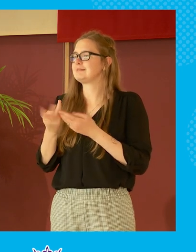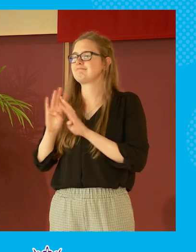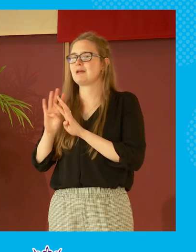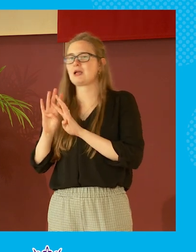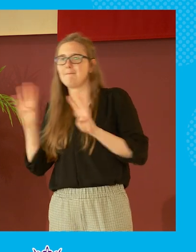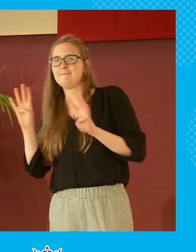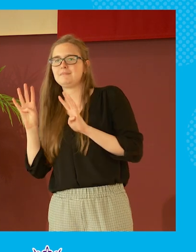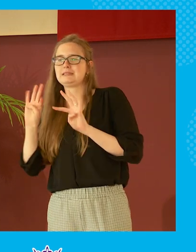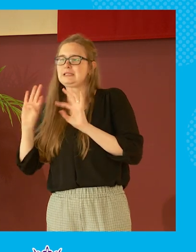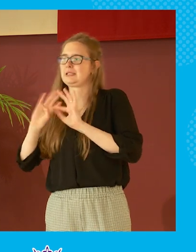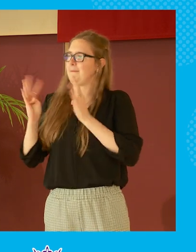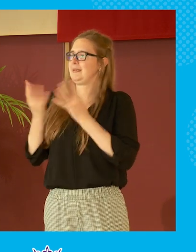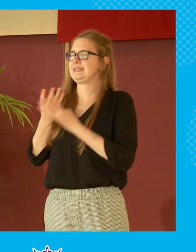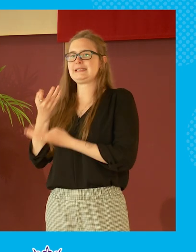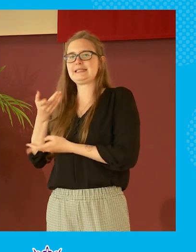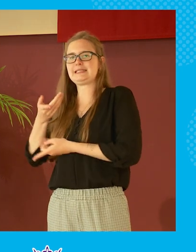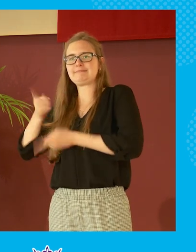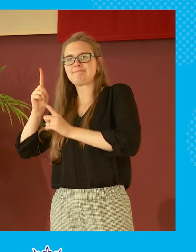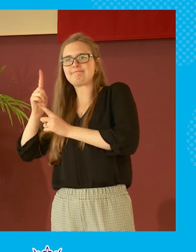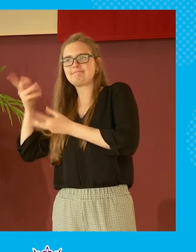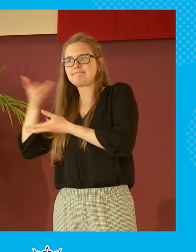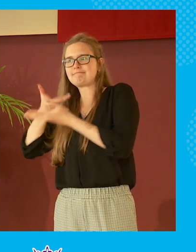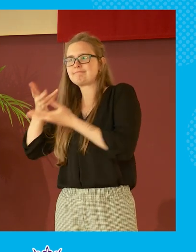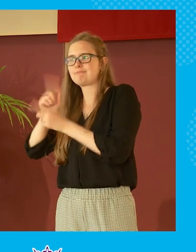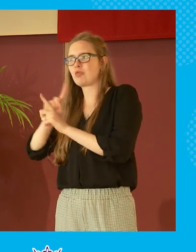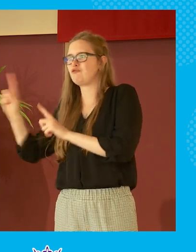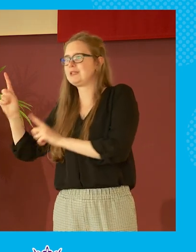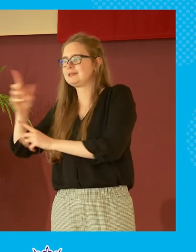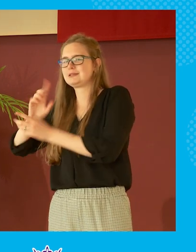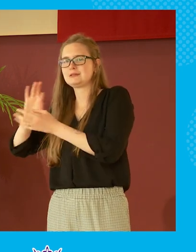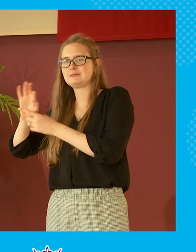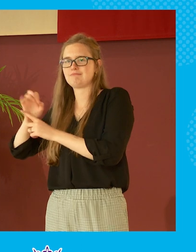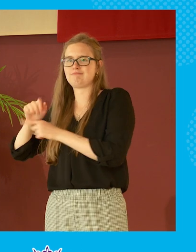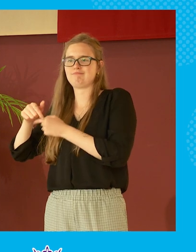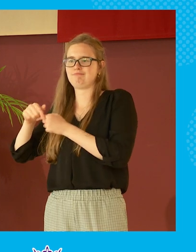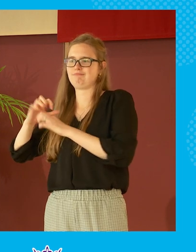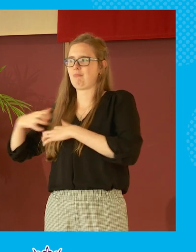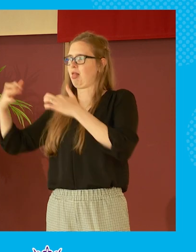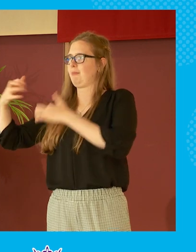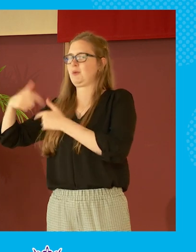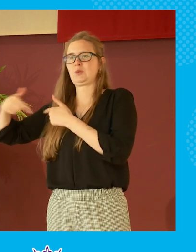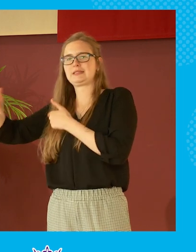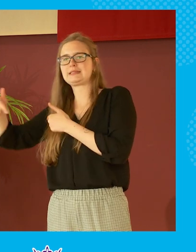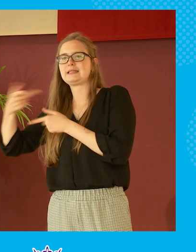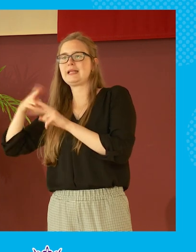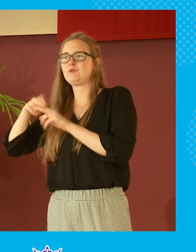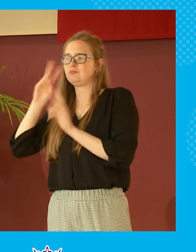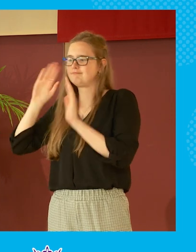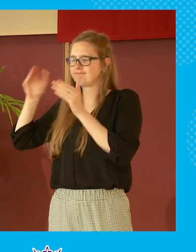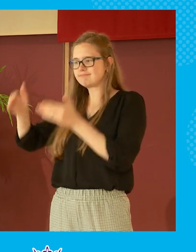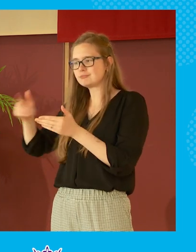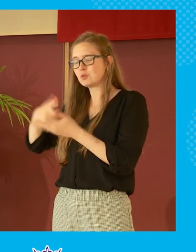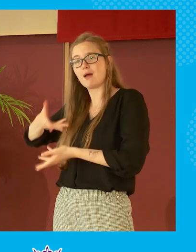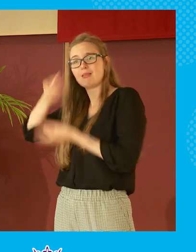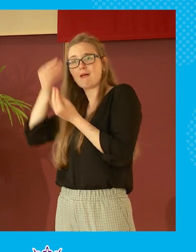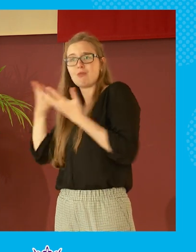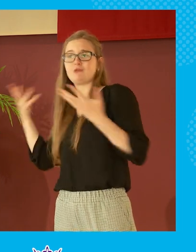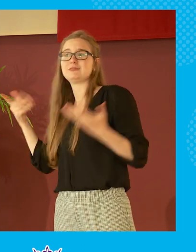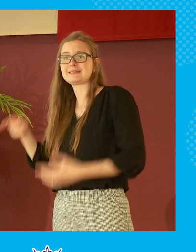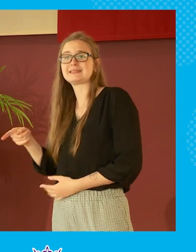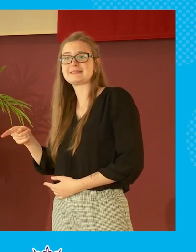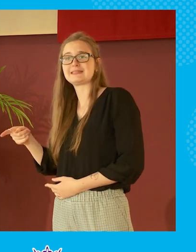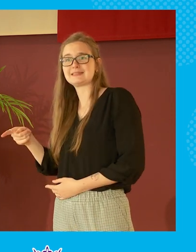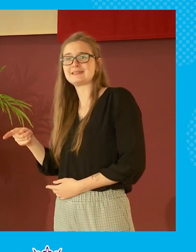uh for much of the rest of the parliamentary week in which if you pay attention you can learn an awful lot